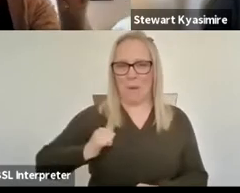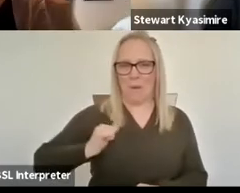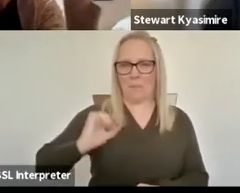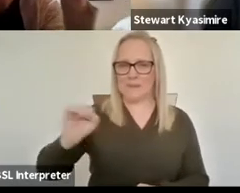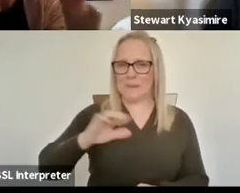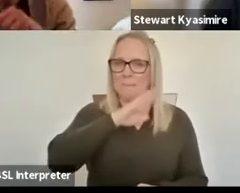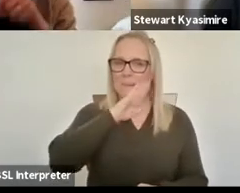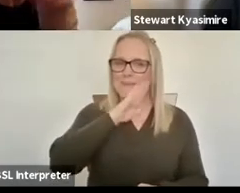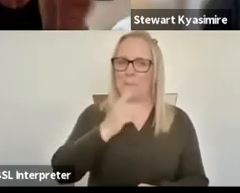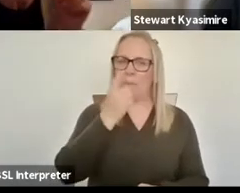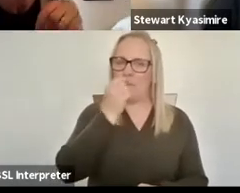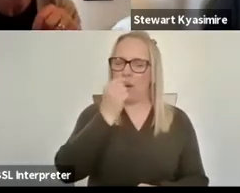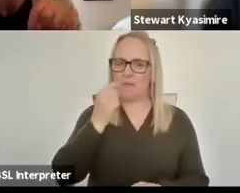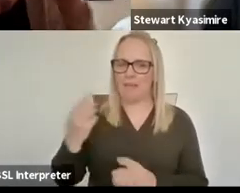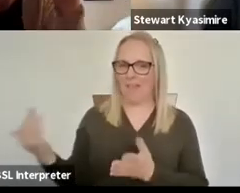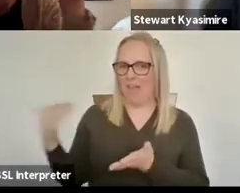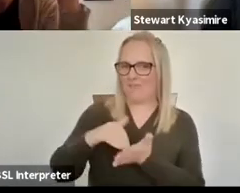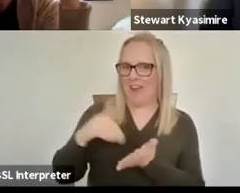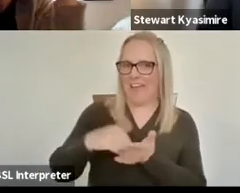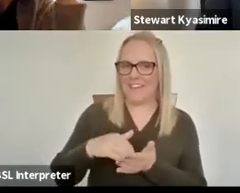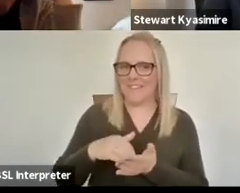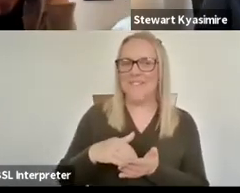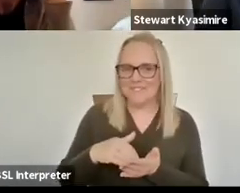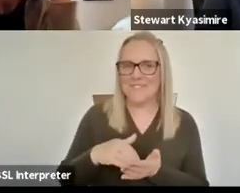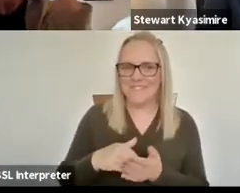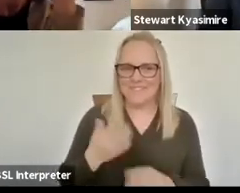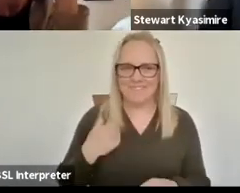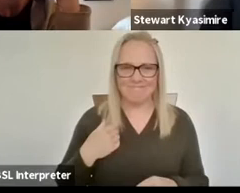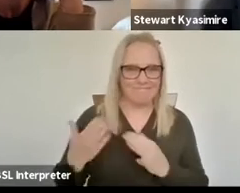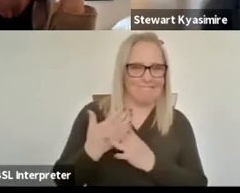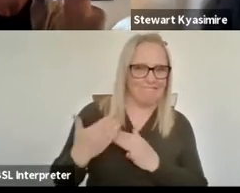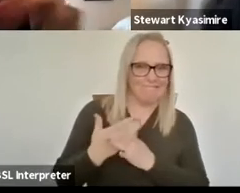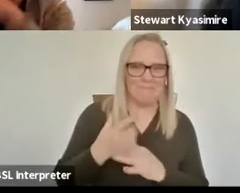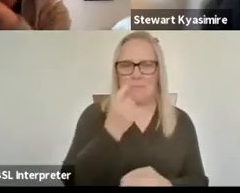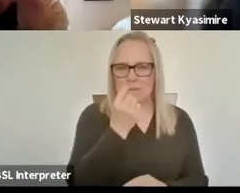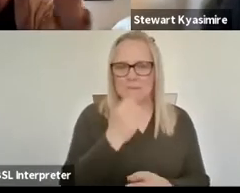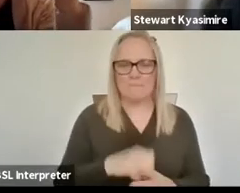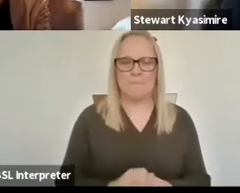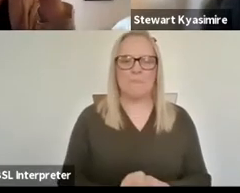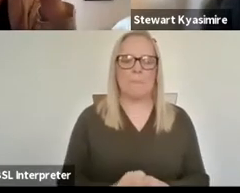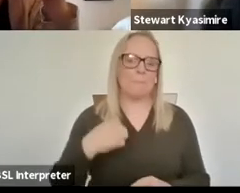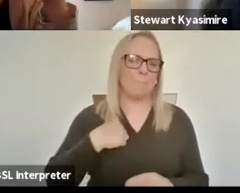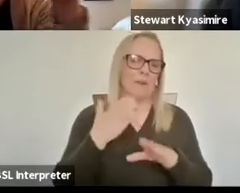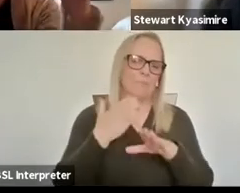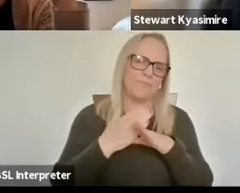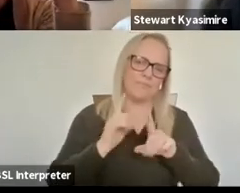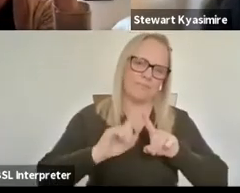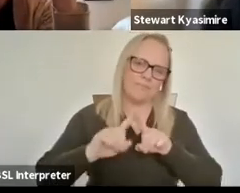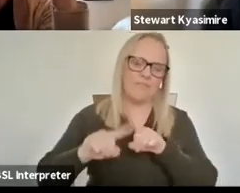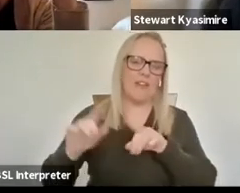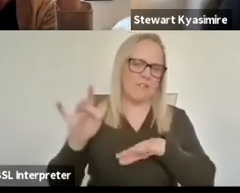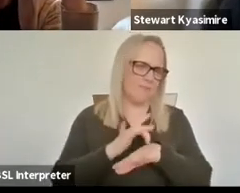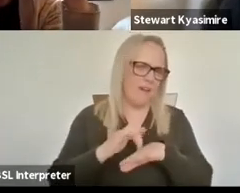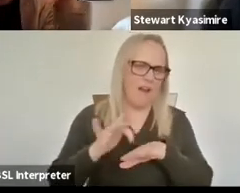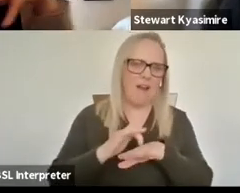and they may well appear so say hi if they do. I work across art forms and often across different industries